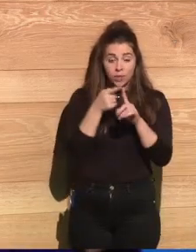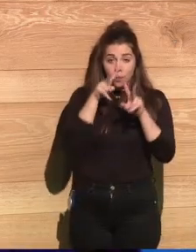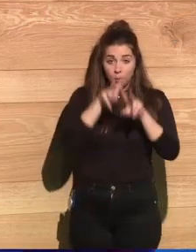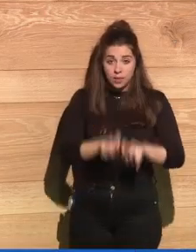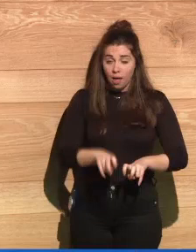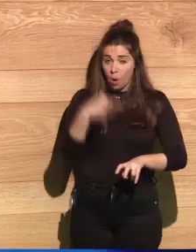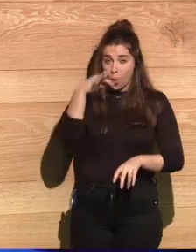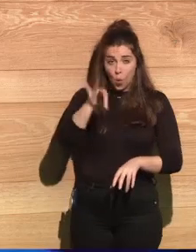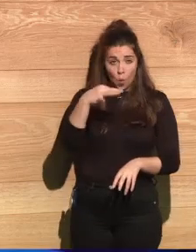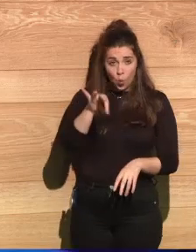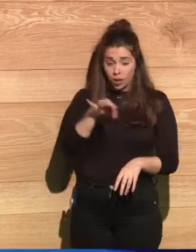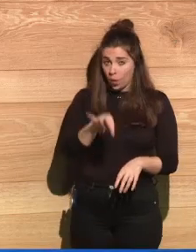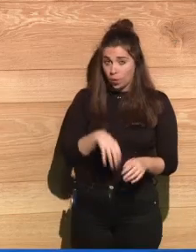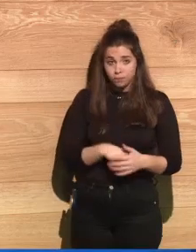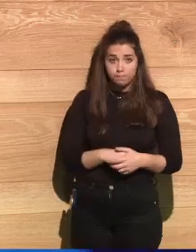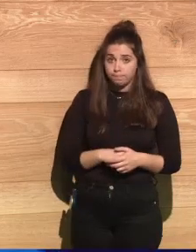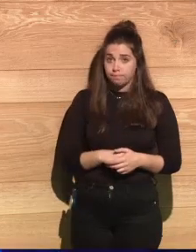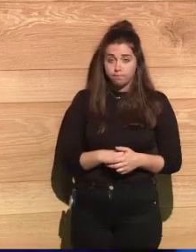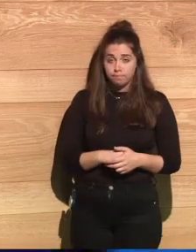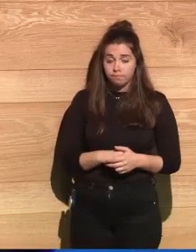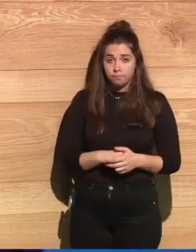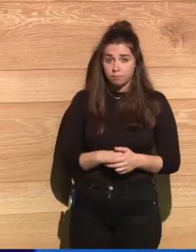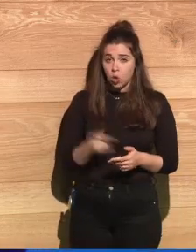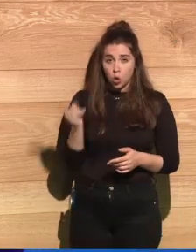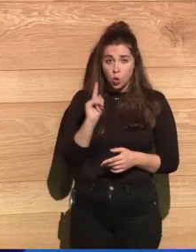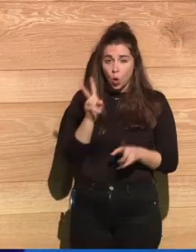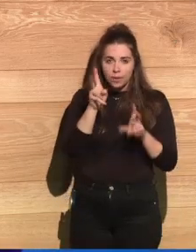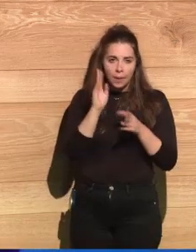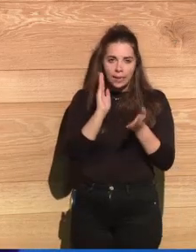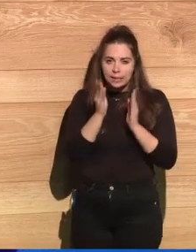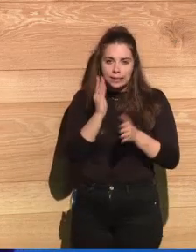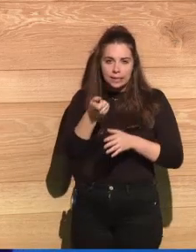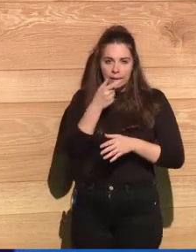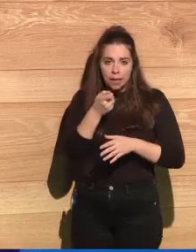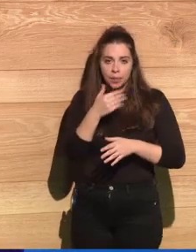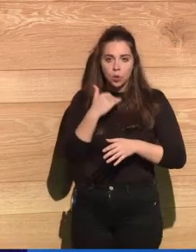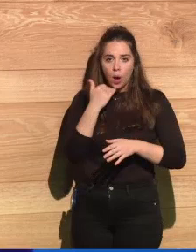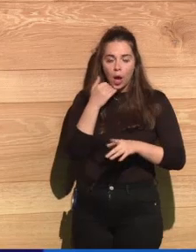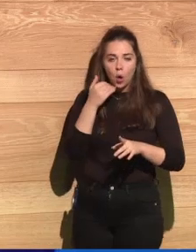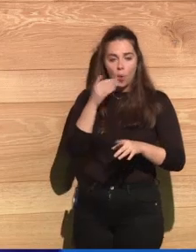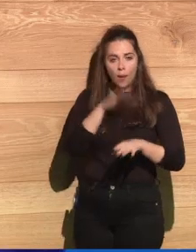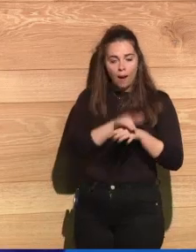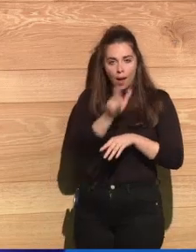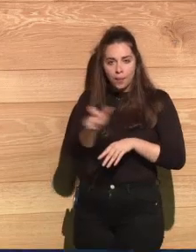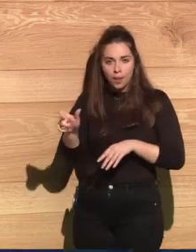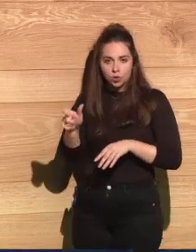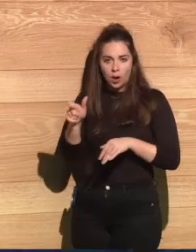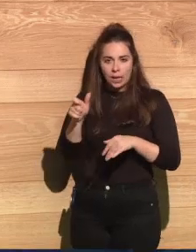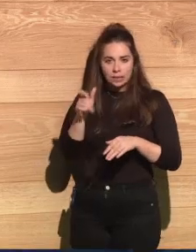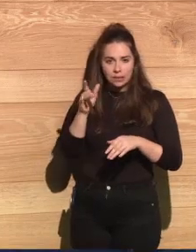provide treatment to the dying people, agonizingly suffering people.